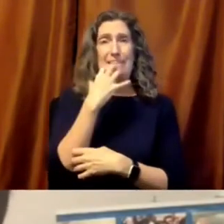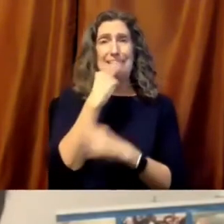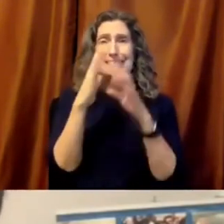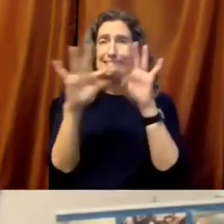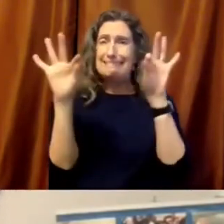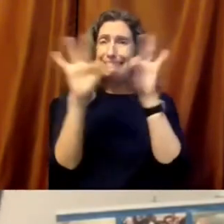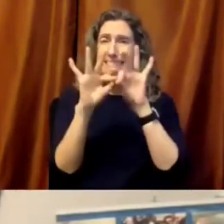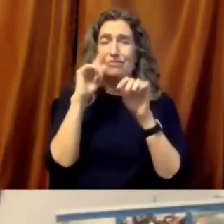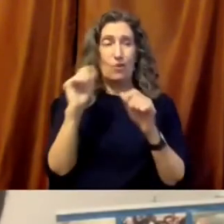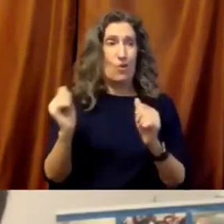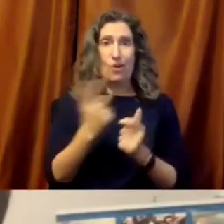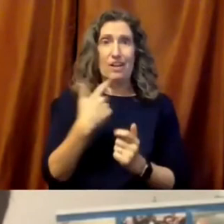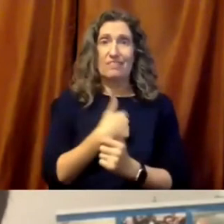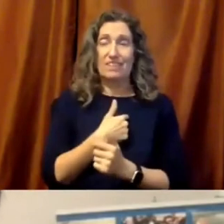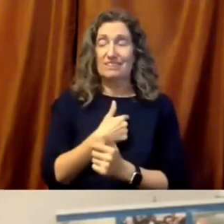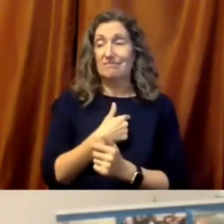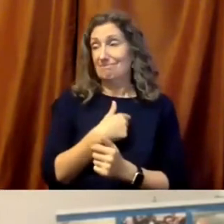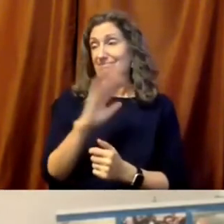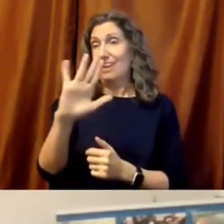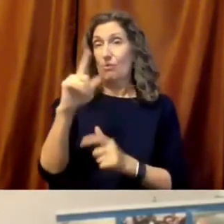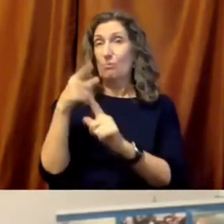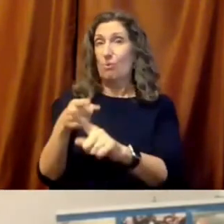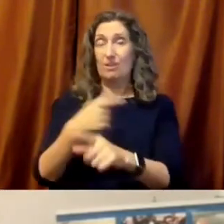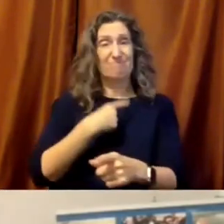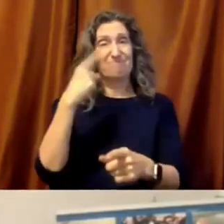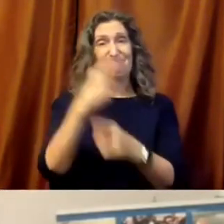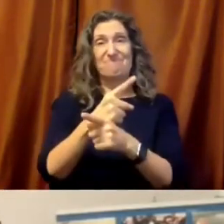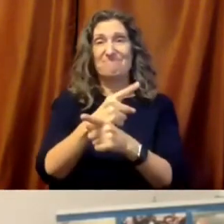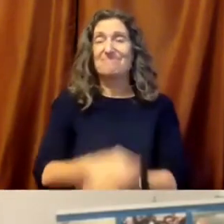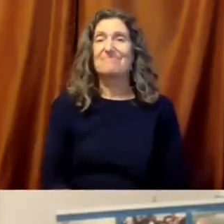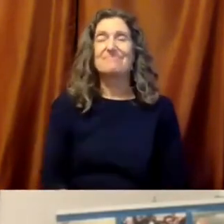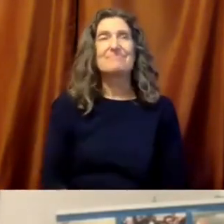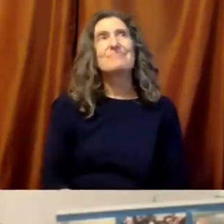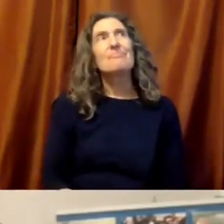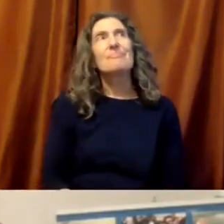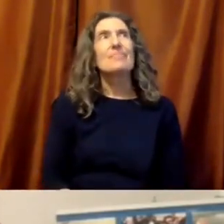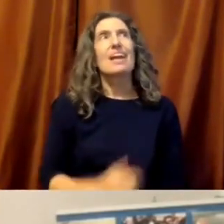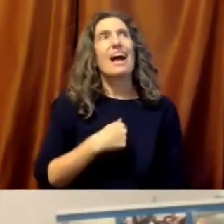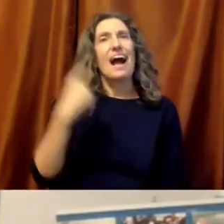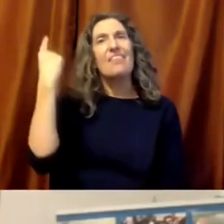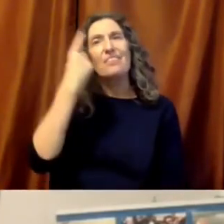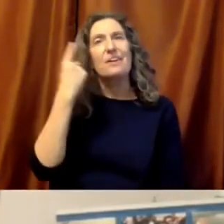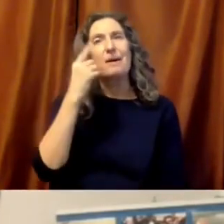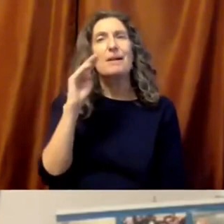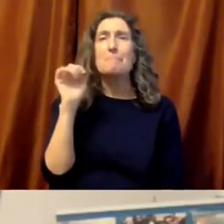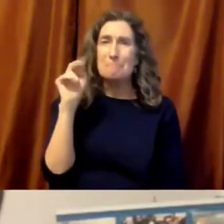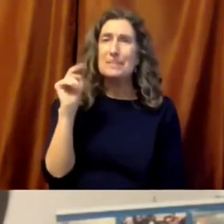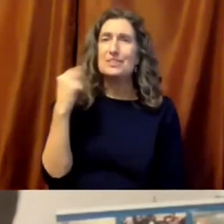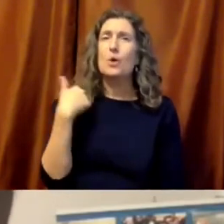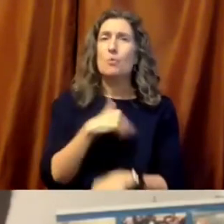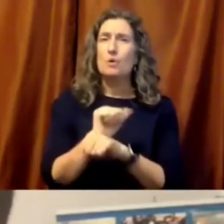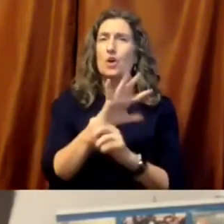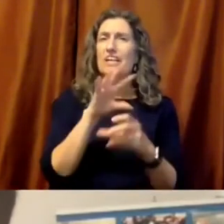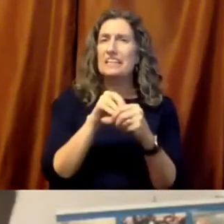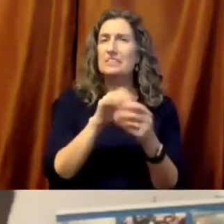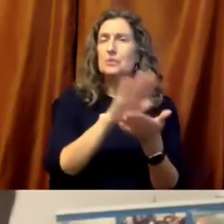UNESCO is. And you've just summed it up beautifully for us. I think about this from a lot of different angles. Global